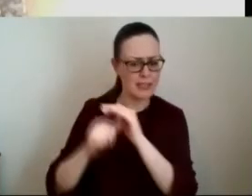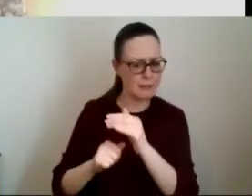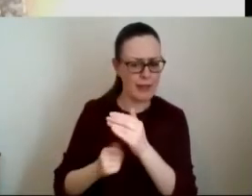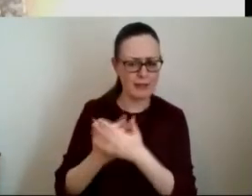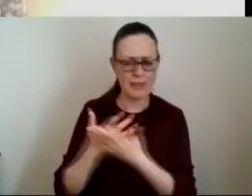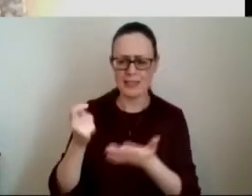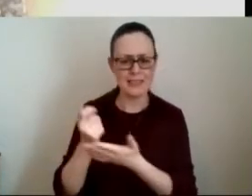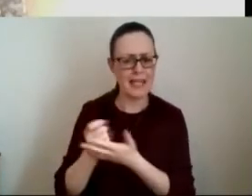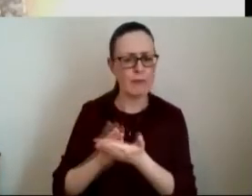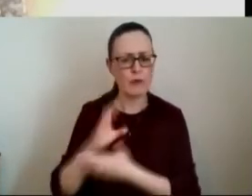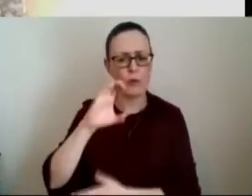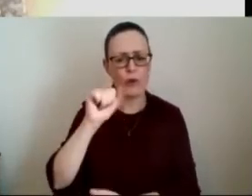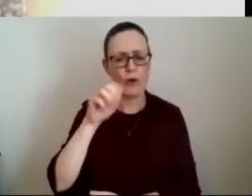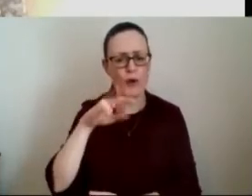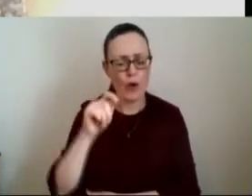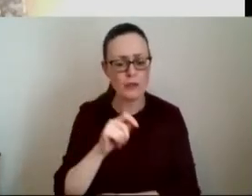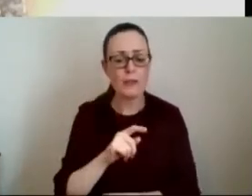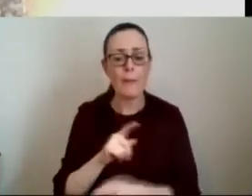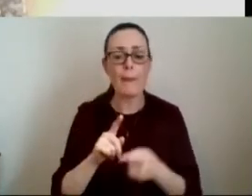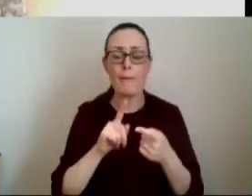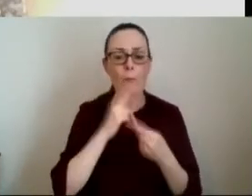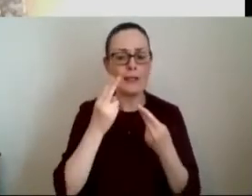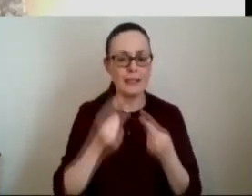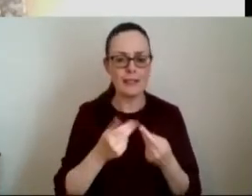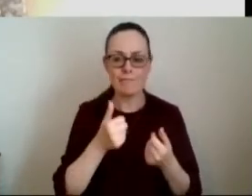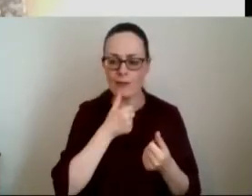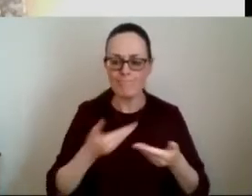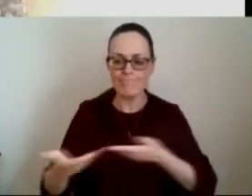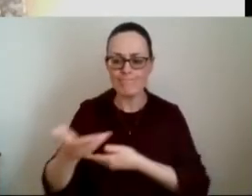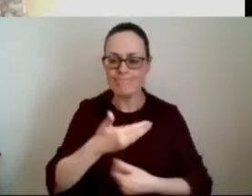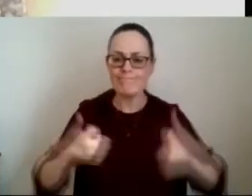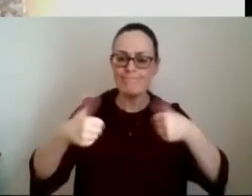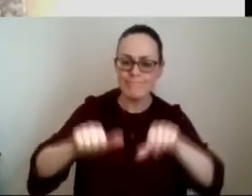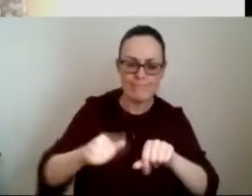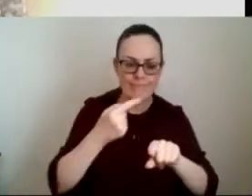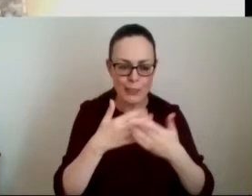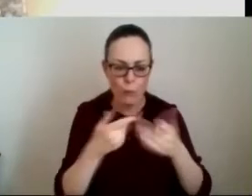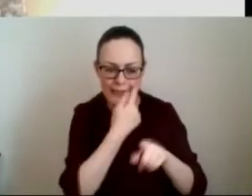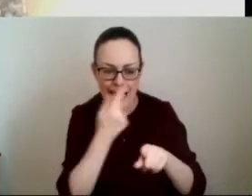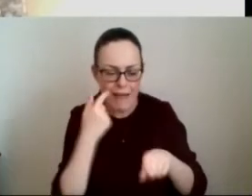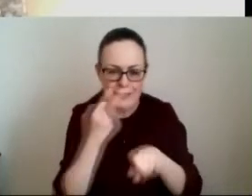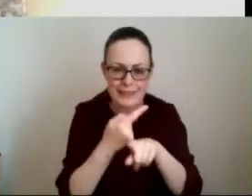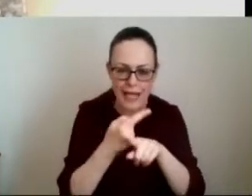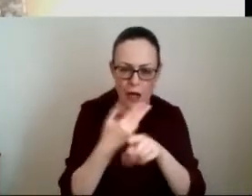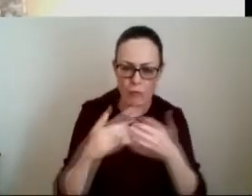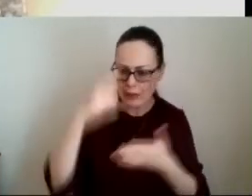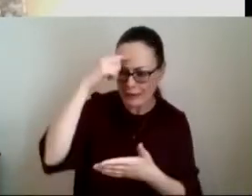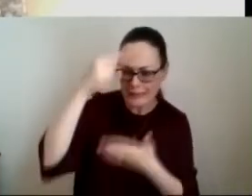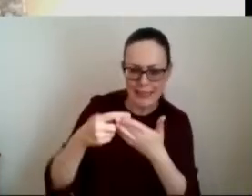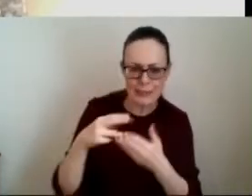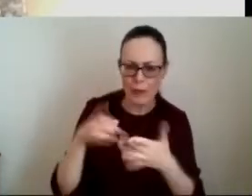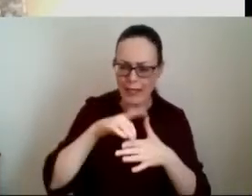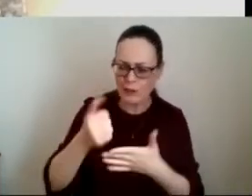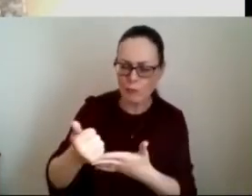ingredients then need to be in place once there's a sort of consensus about what the evidence is telling us and what supports the decision in relation to the placement of the